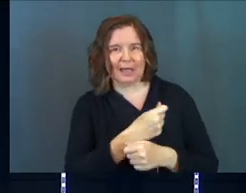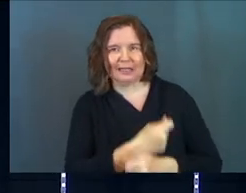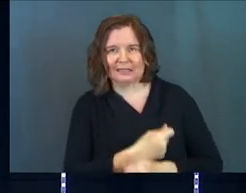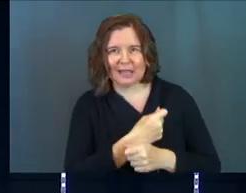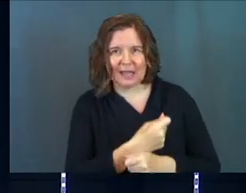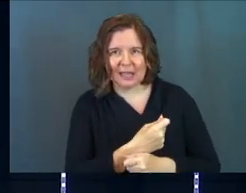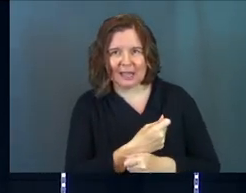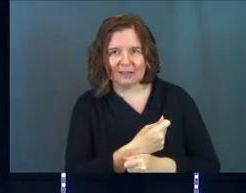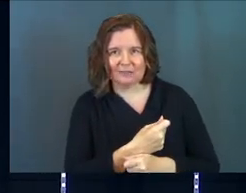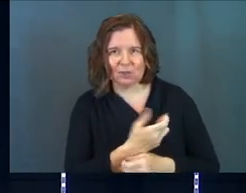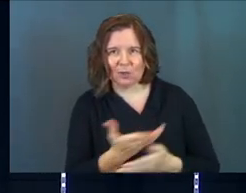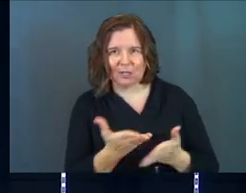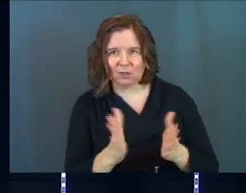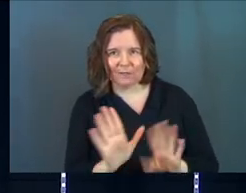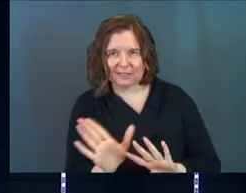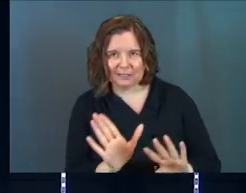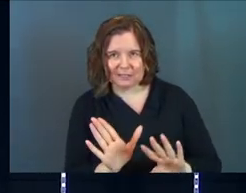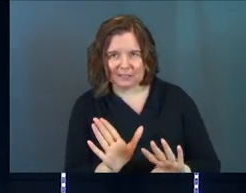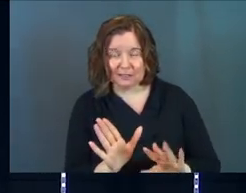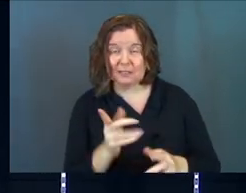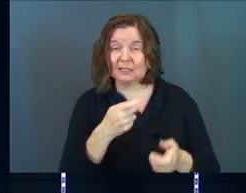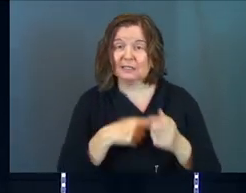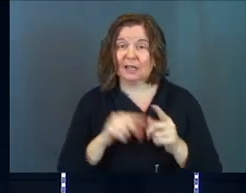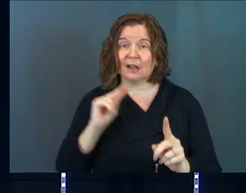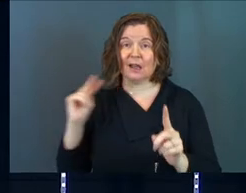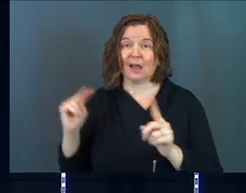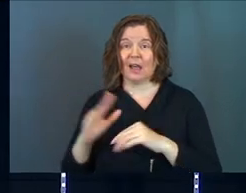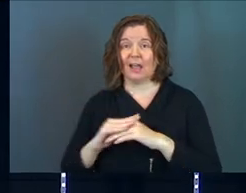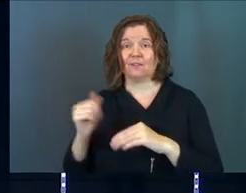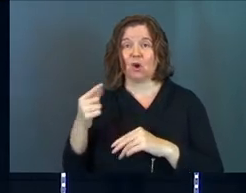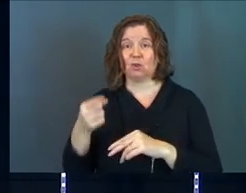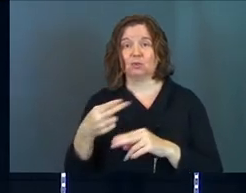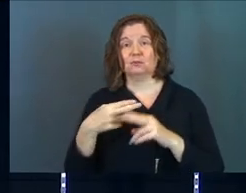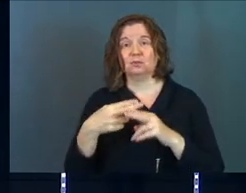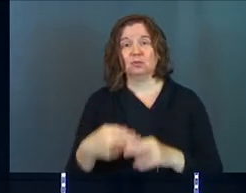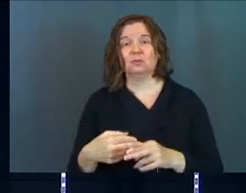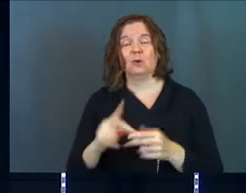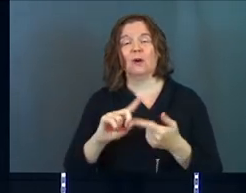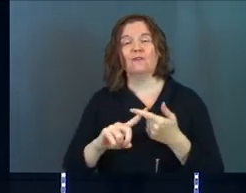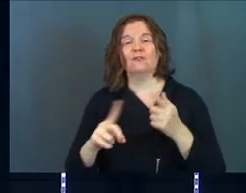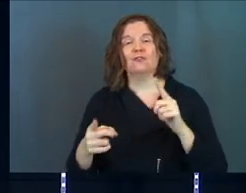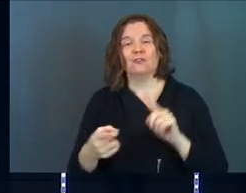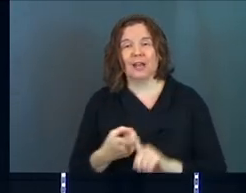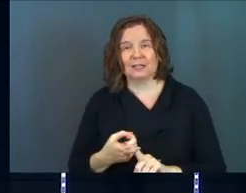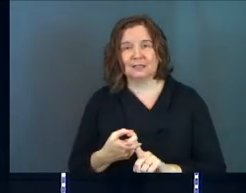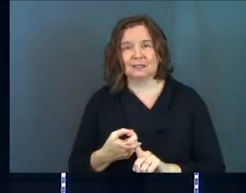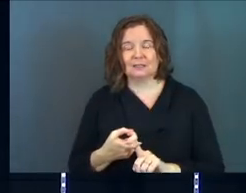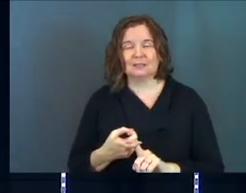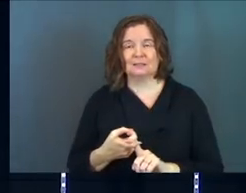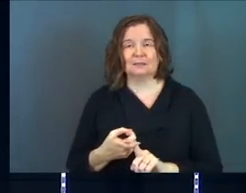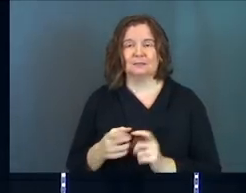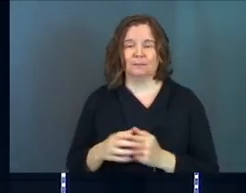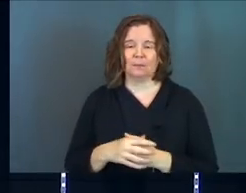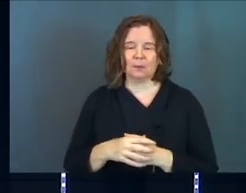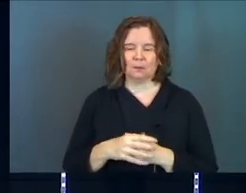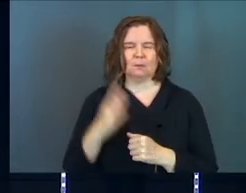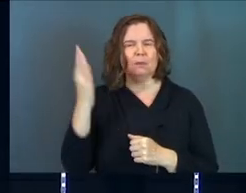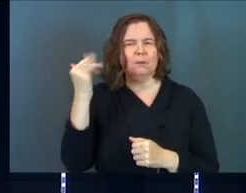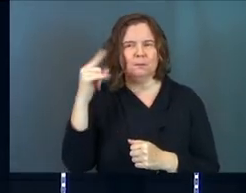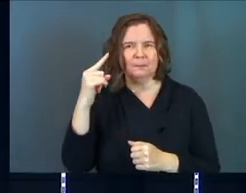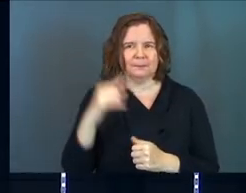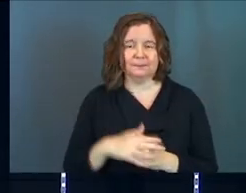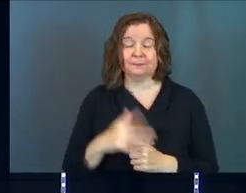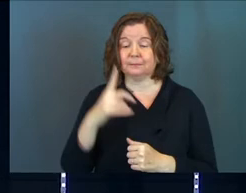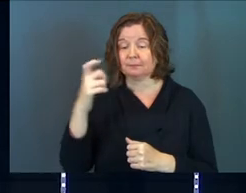slaves or like servants. He says, Instead, I've called you friends. He says, Instead, I've called you friends. Why?